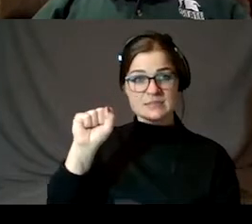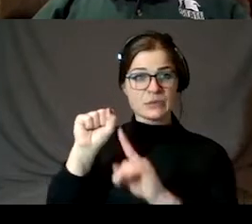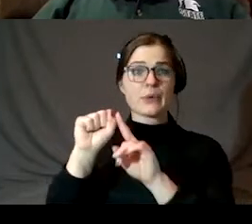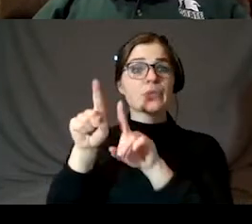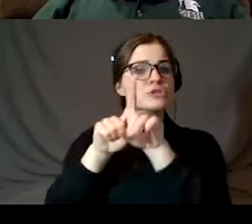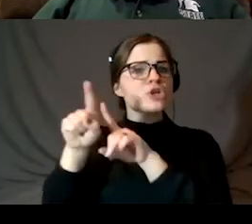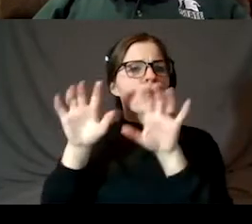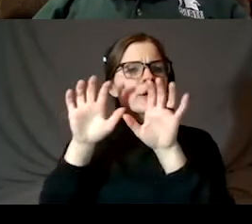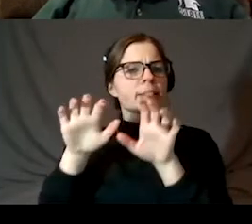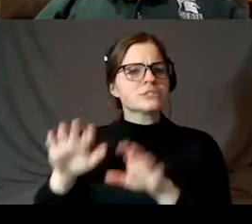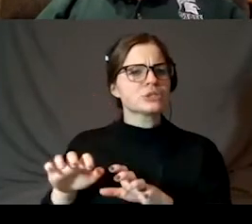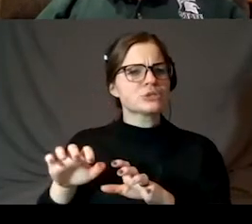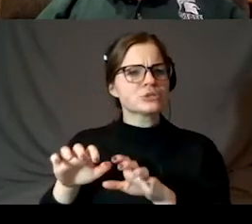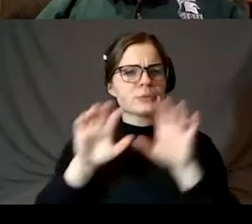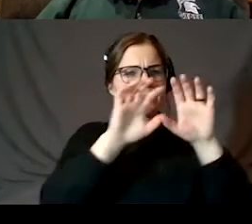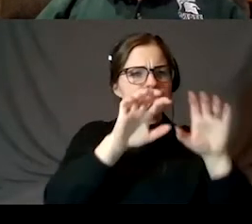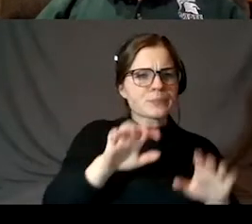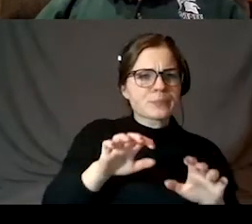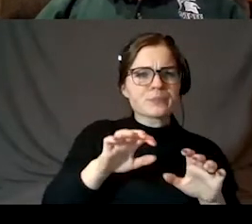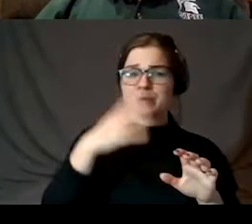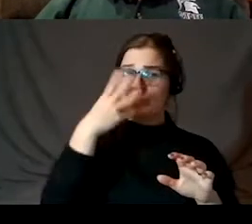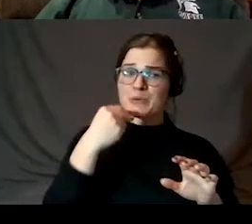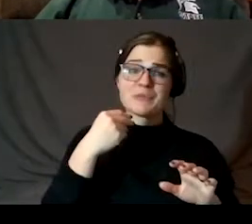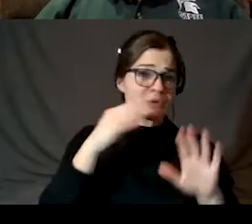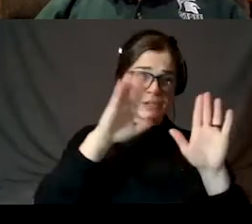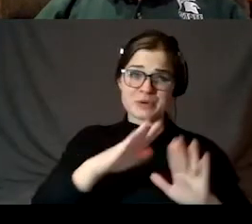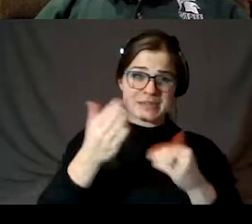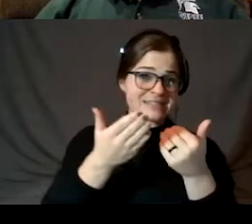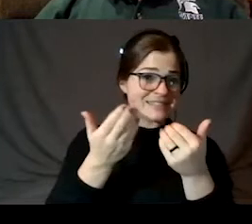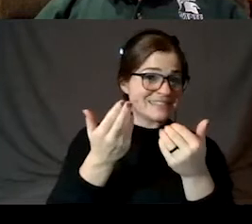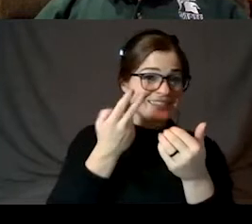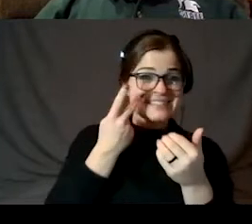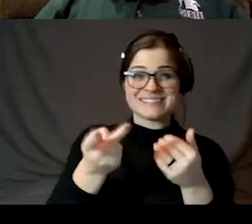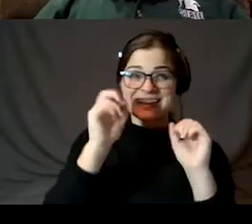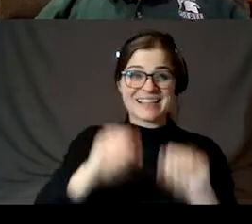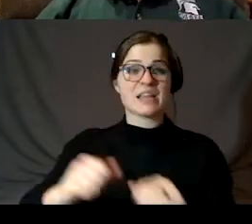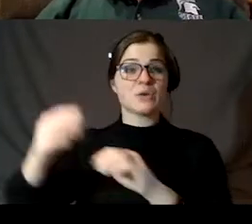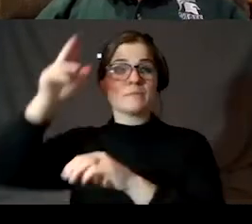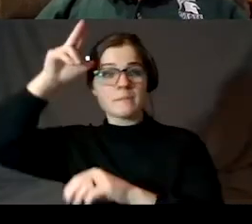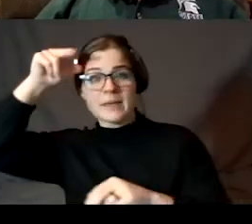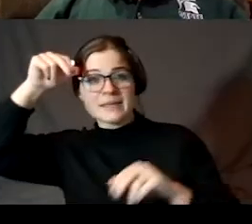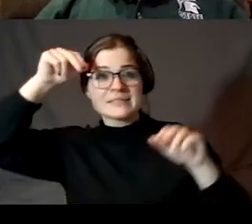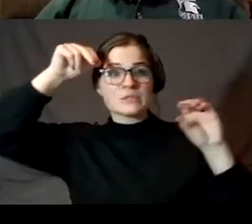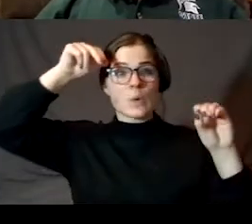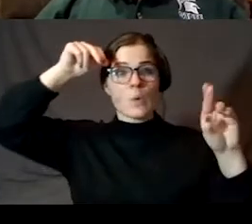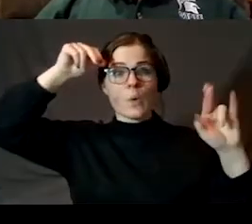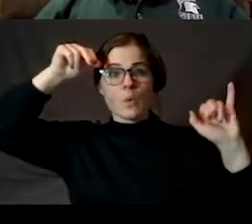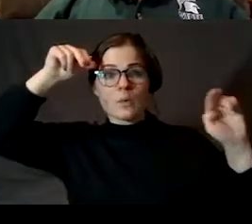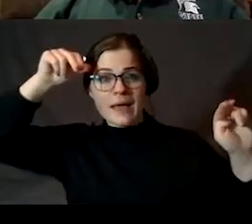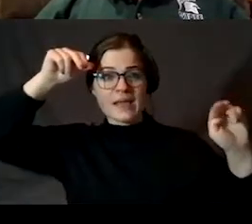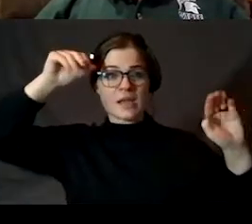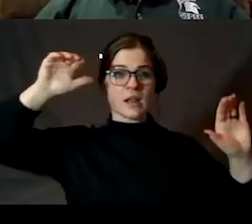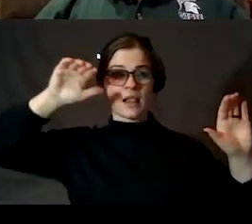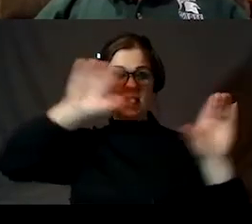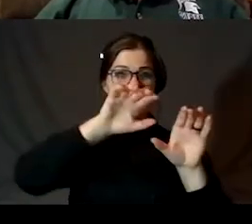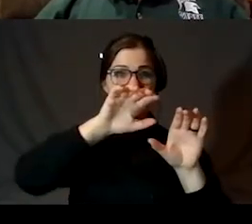they're very easy to see. And with the great square here, and Orion here, and between them, people should be able to find these two star clusters.